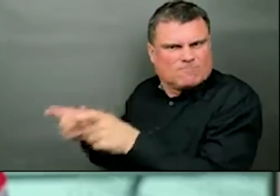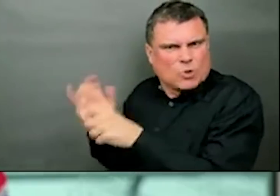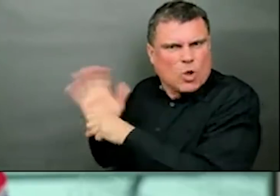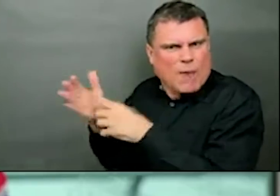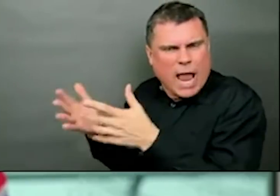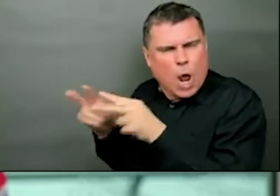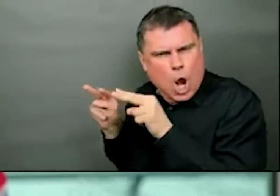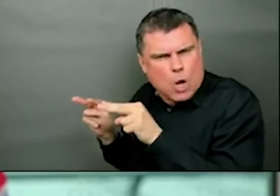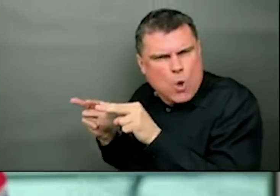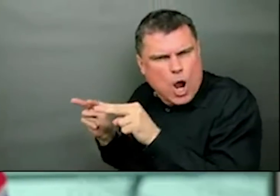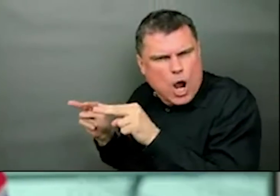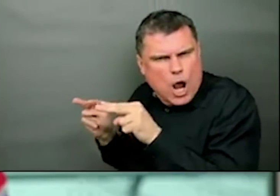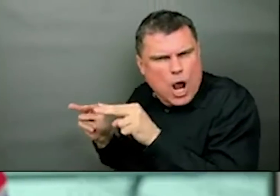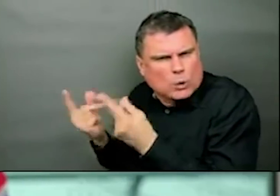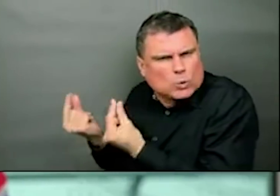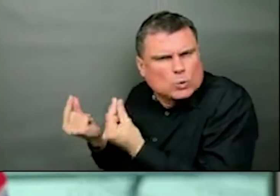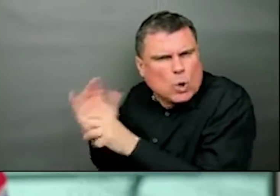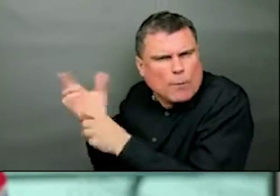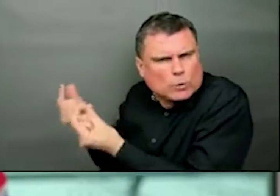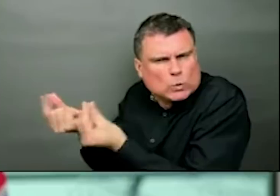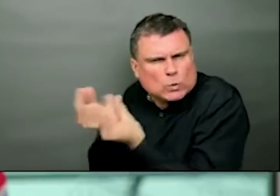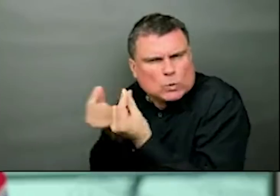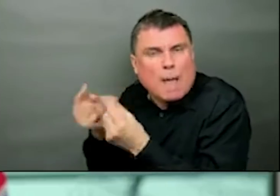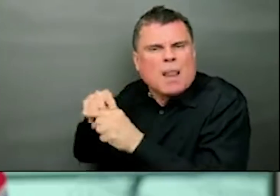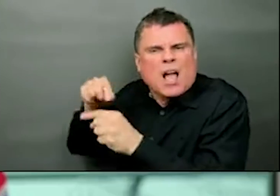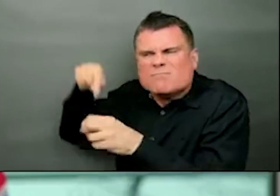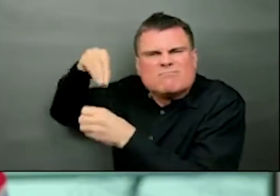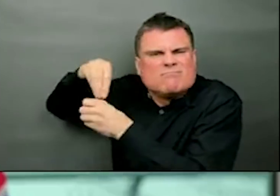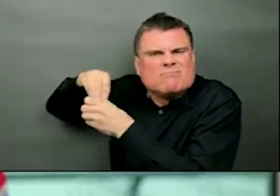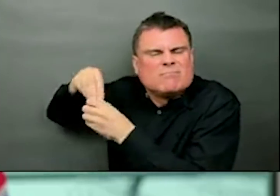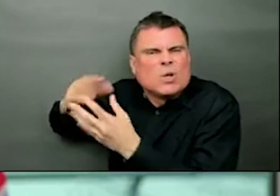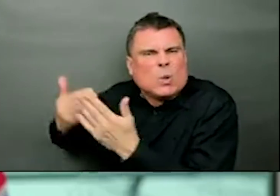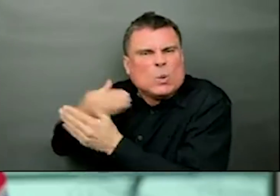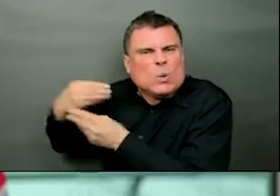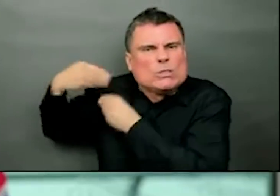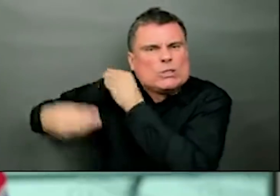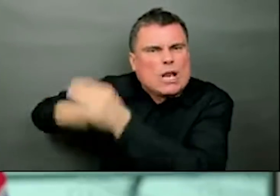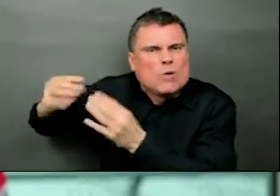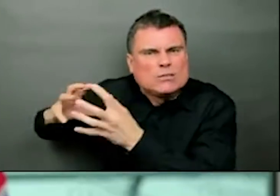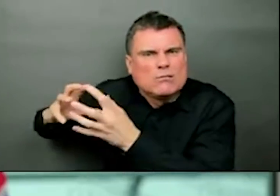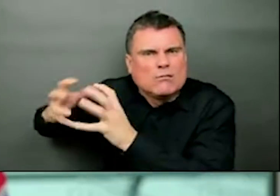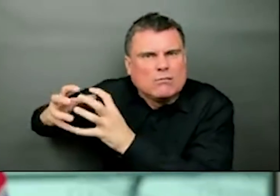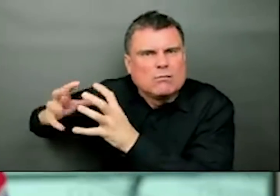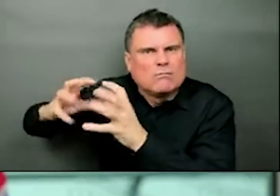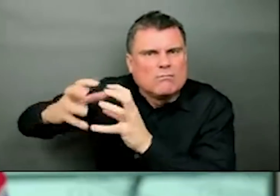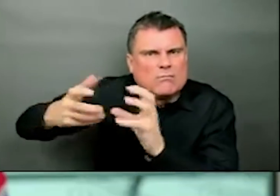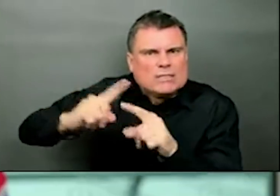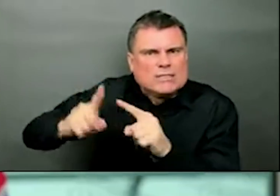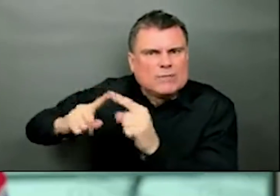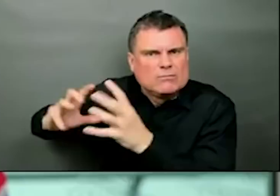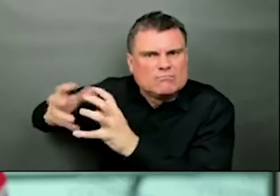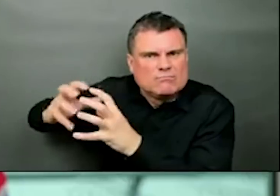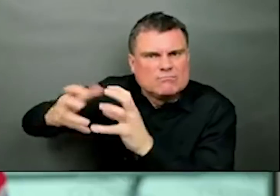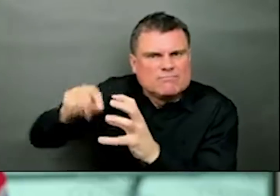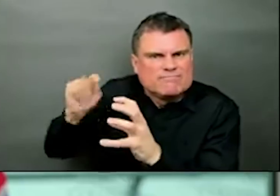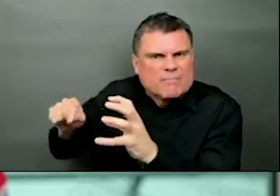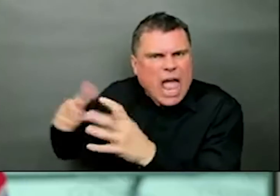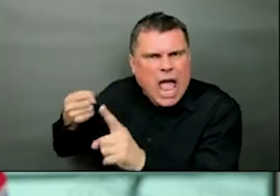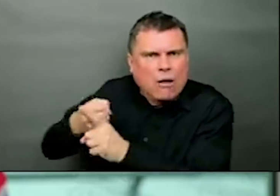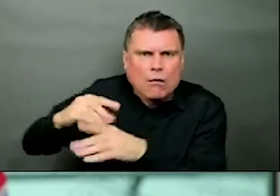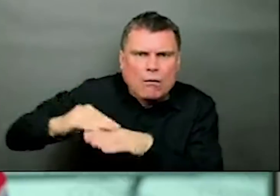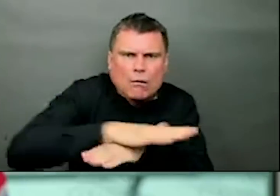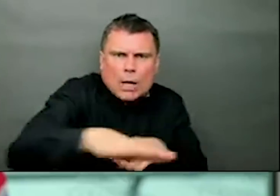of the variants of concern to see how they are affecting our communities. There have now been 16 new